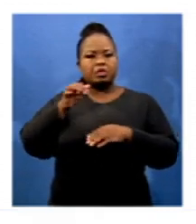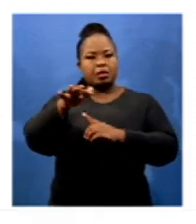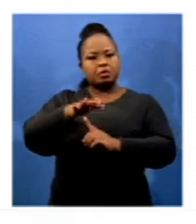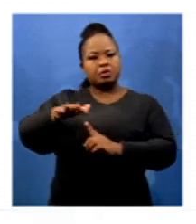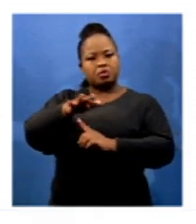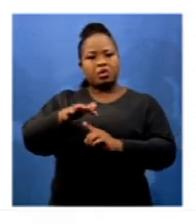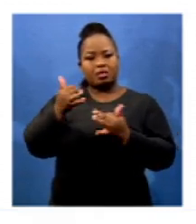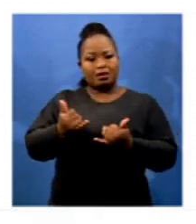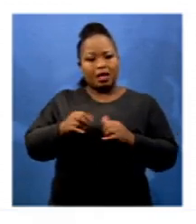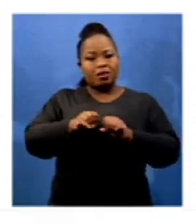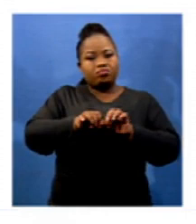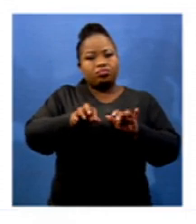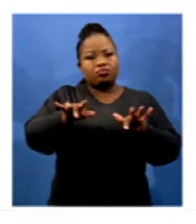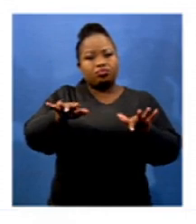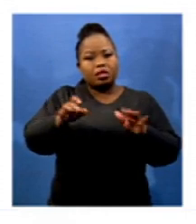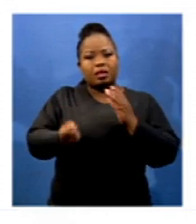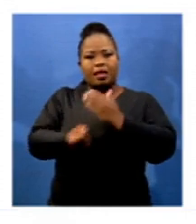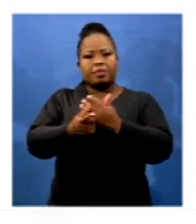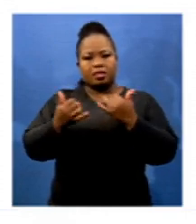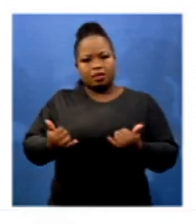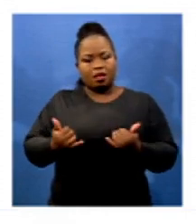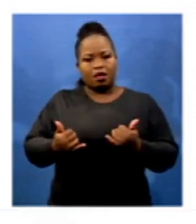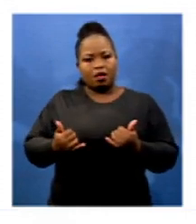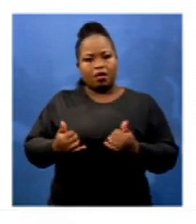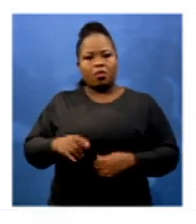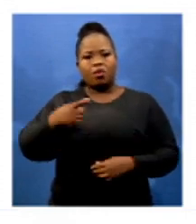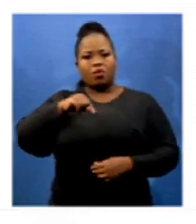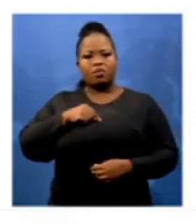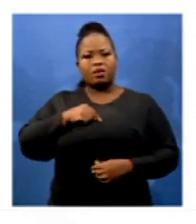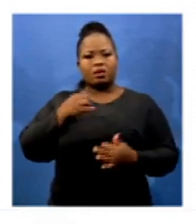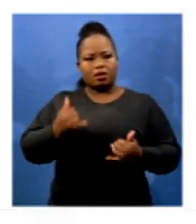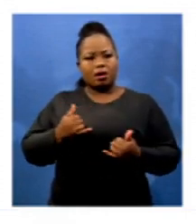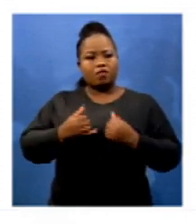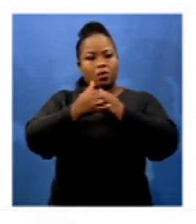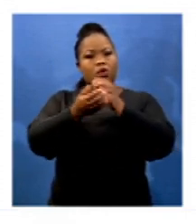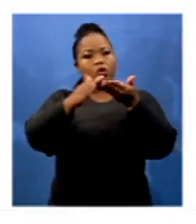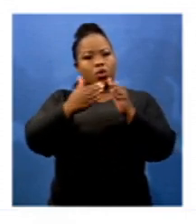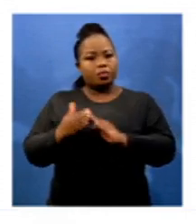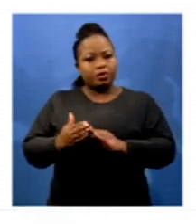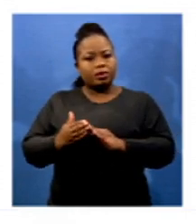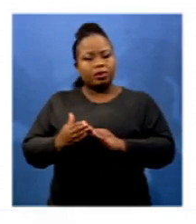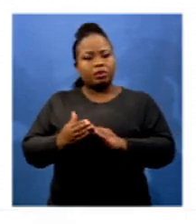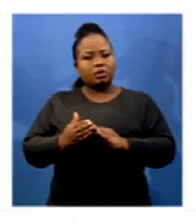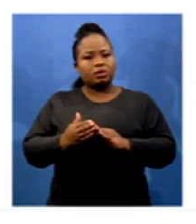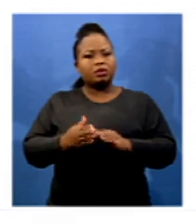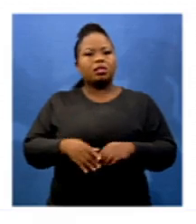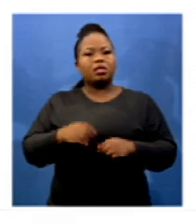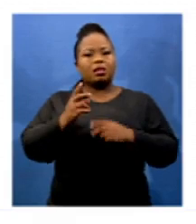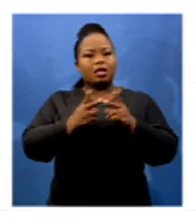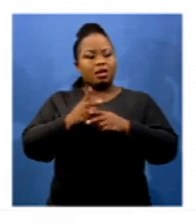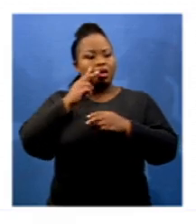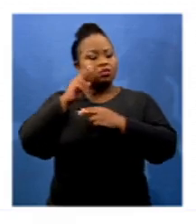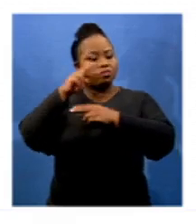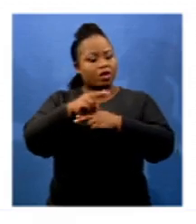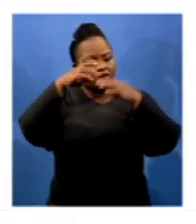as an outbreak like we are facing, where you have to actually cordon off a community and look at the health of the entire community